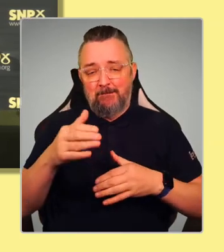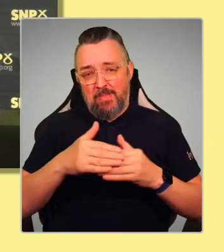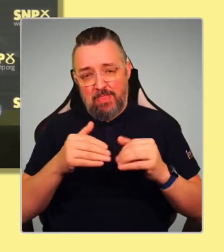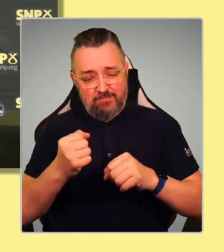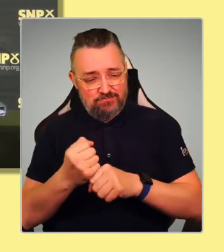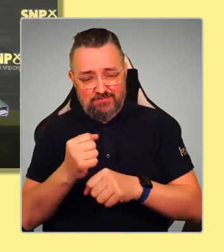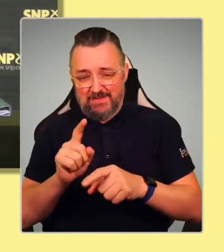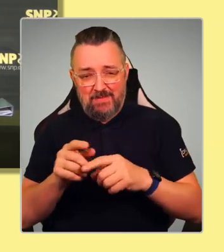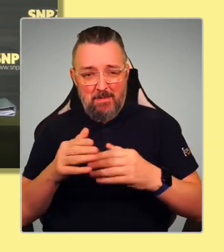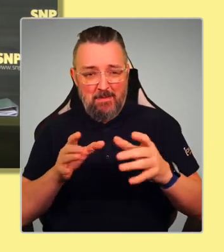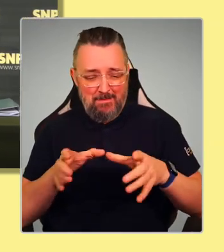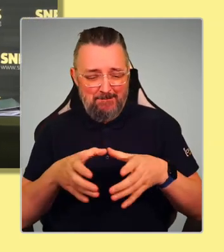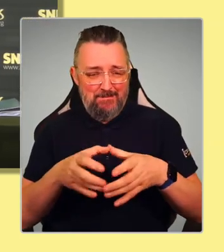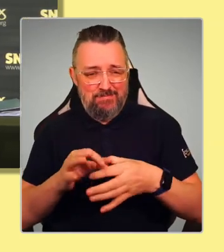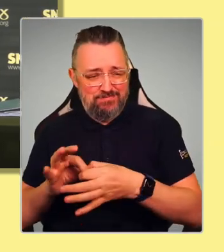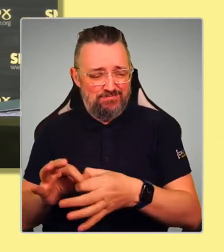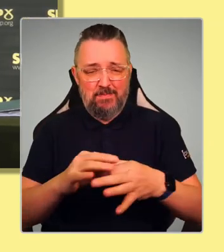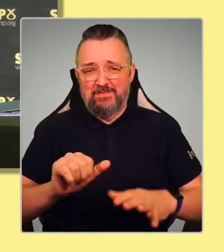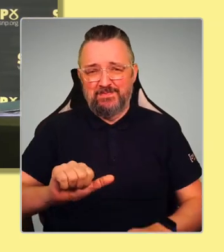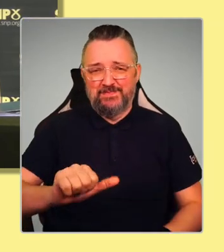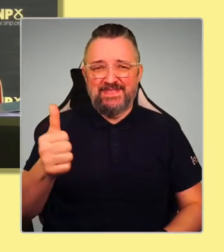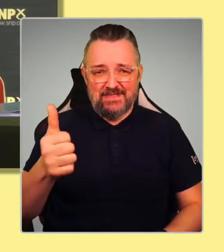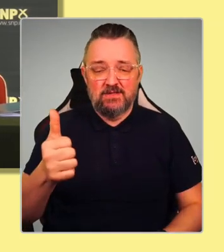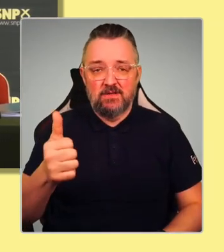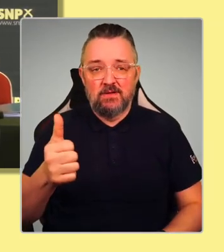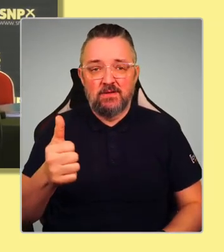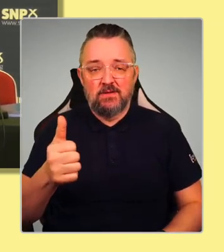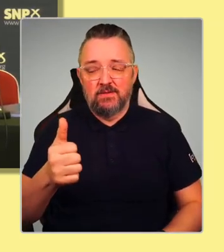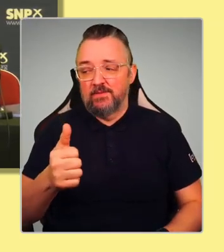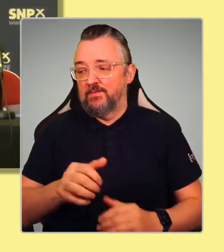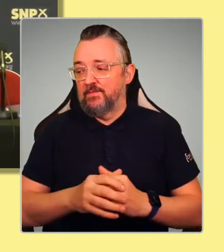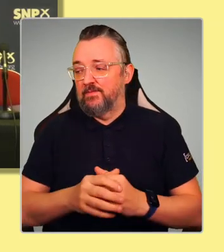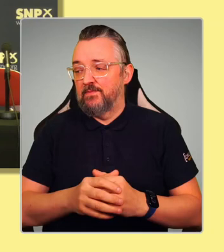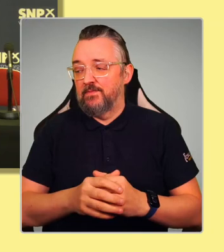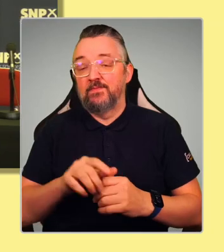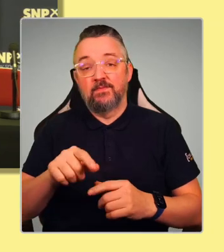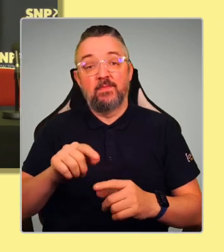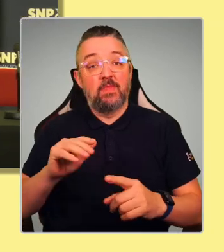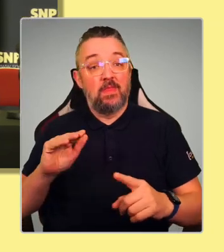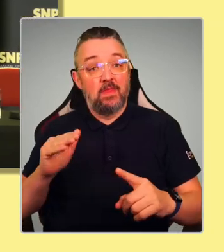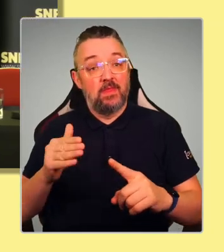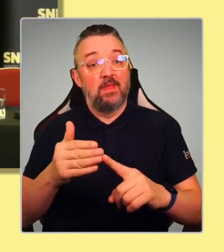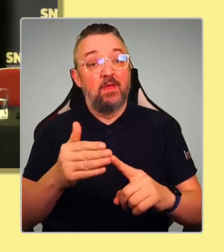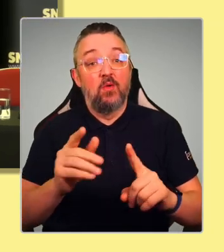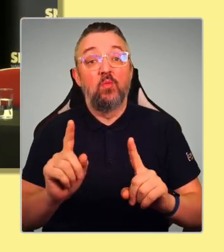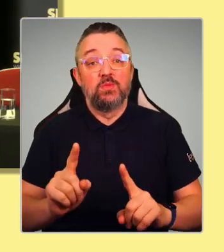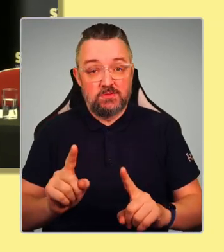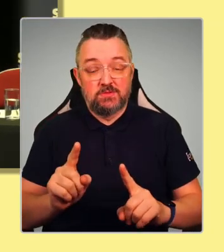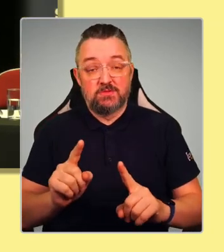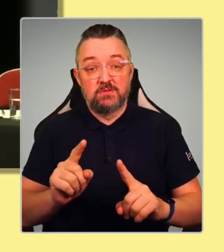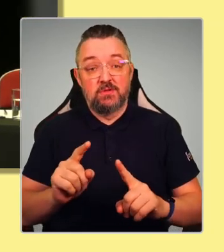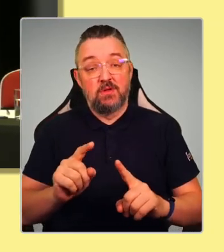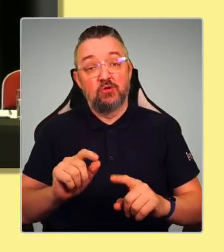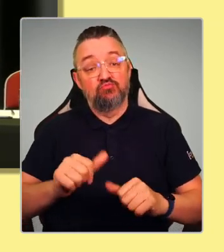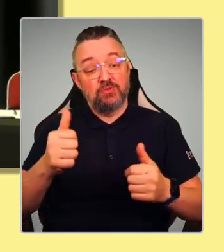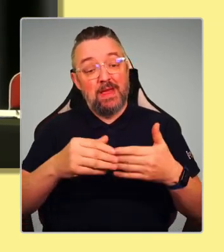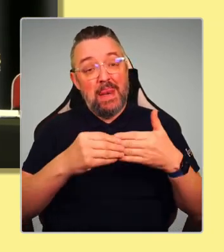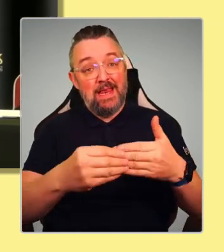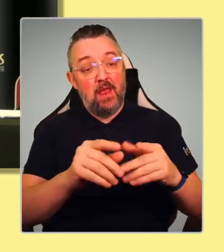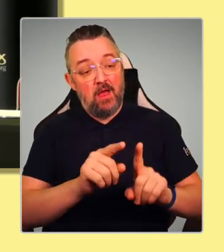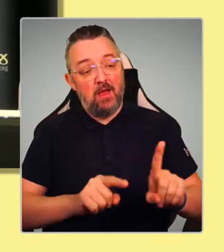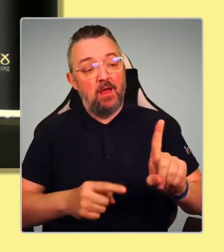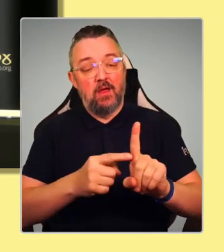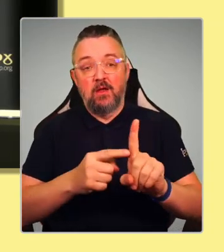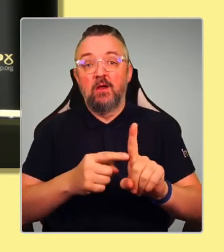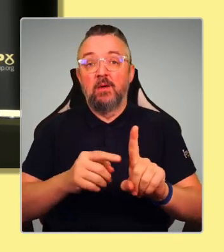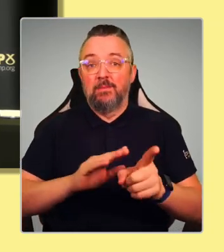And the idea of really good leadership is that you can eventually achieve things that no one even